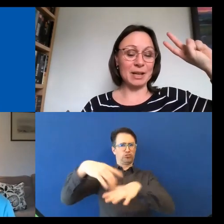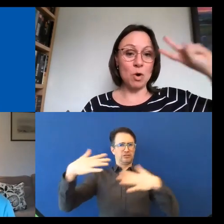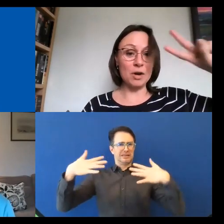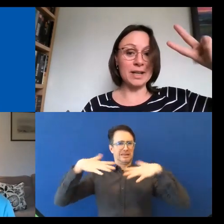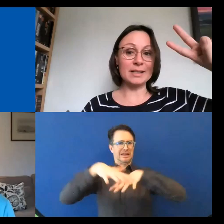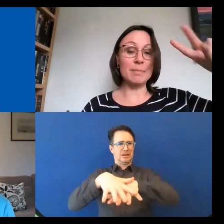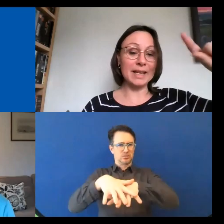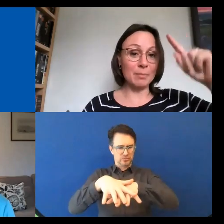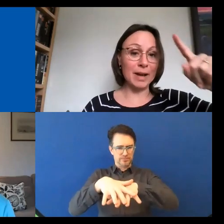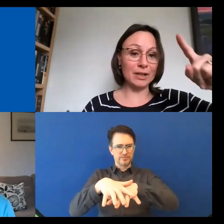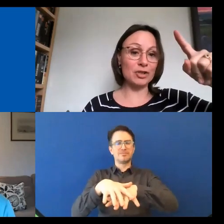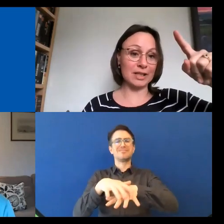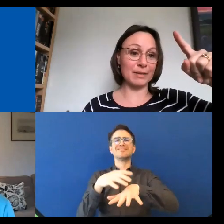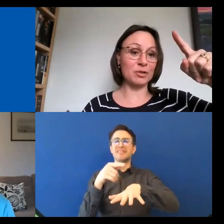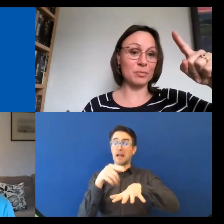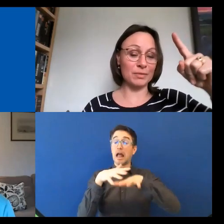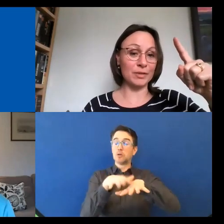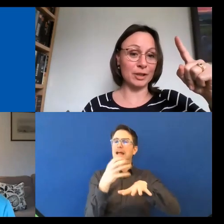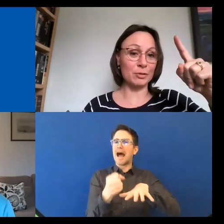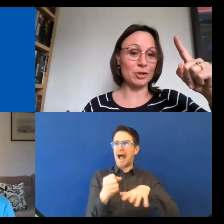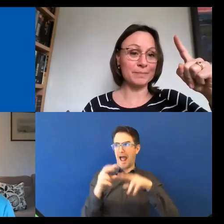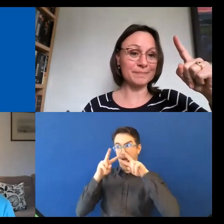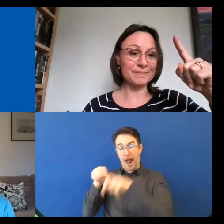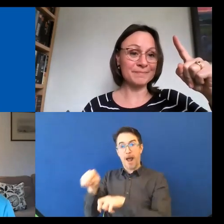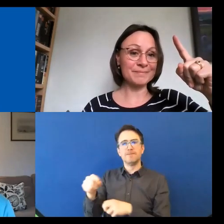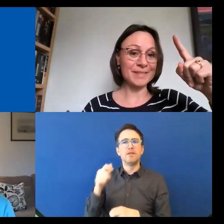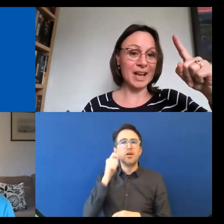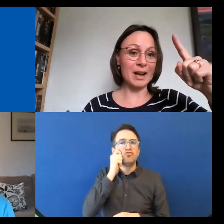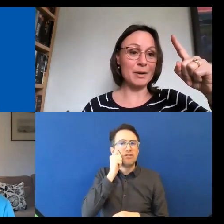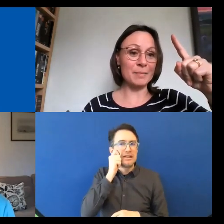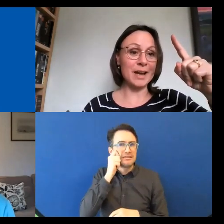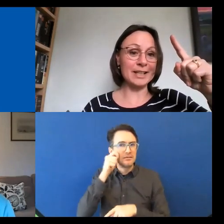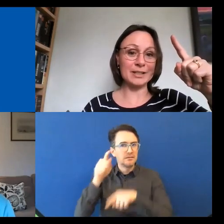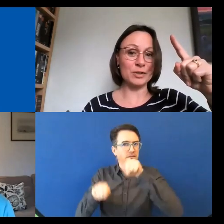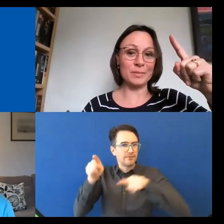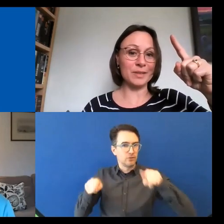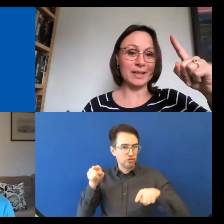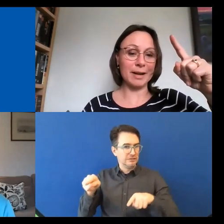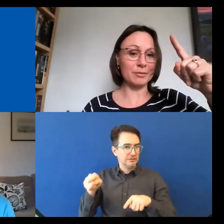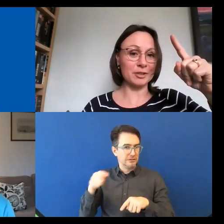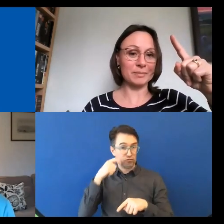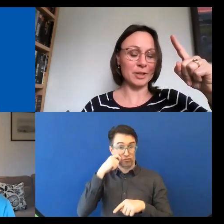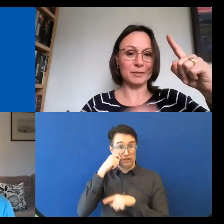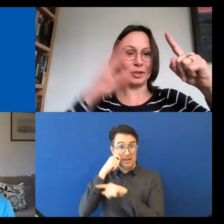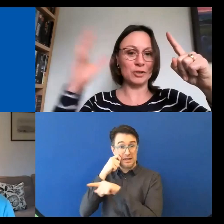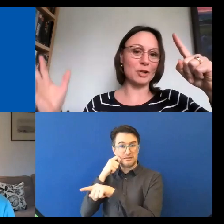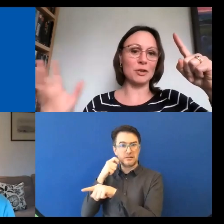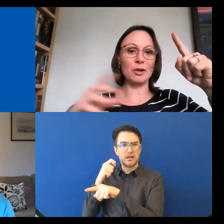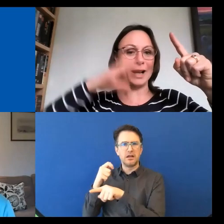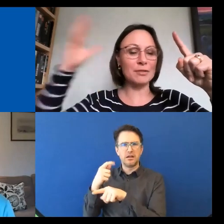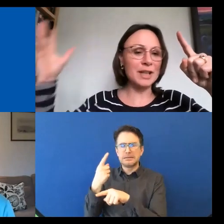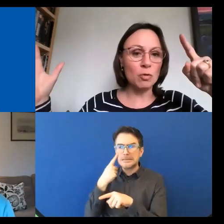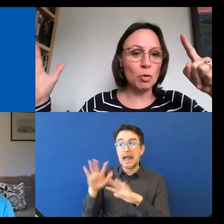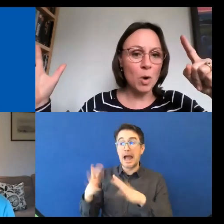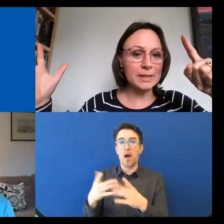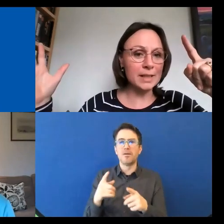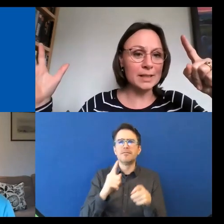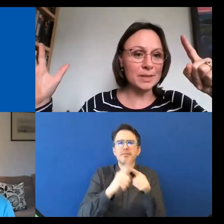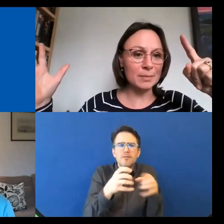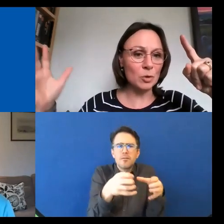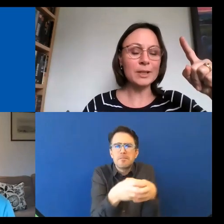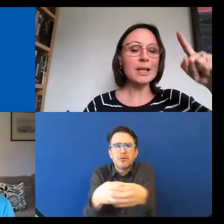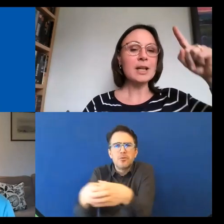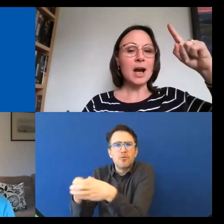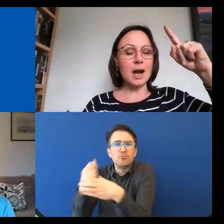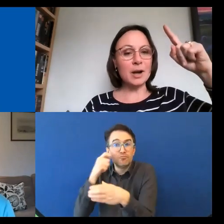Basically, one is making managers accountable for inclusion. And it's not something they're allowed to kind of just, you know, they're not allowed to have all white